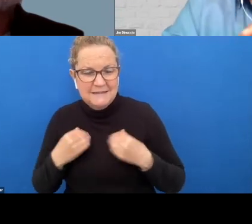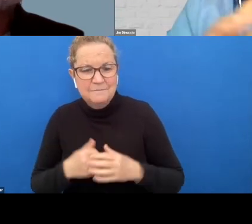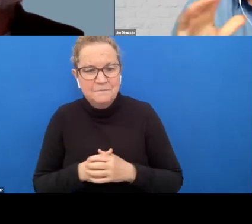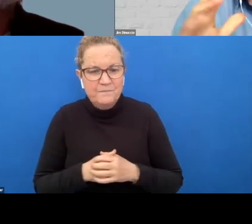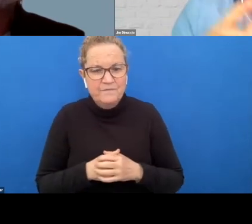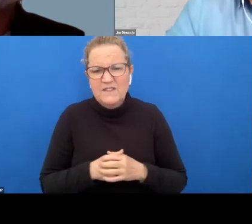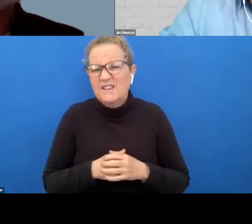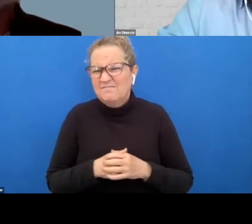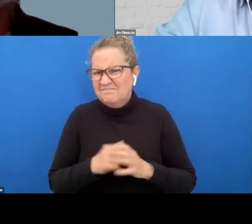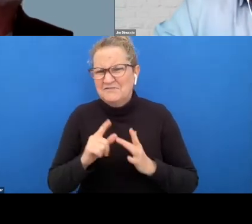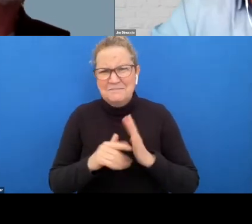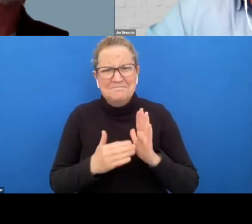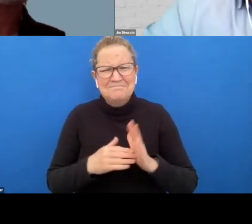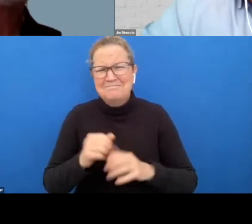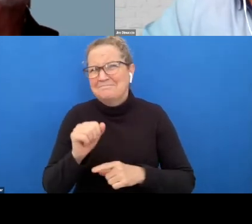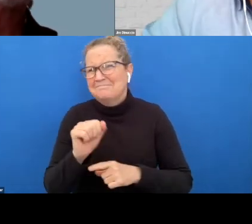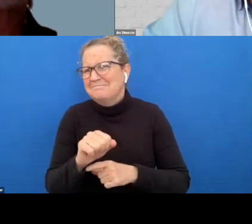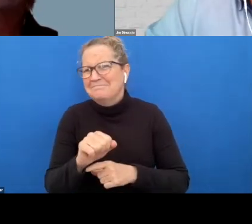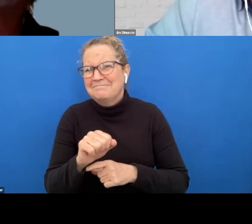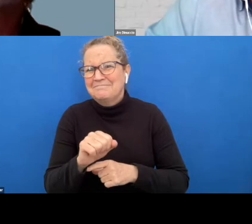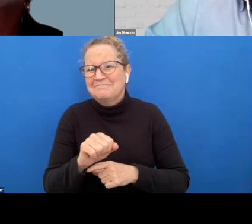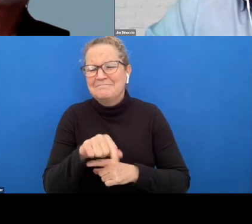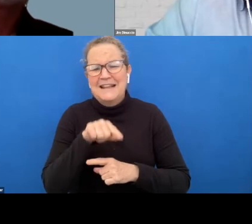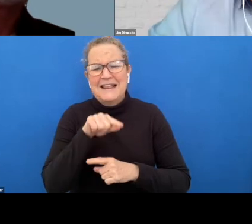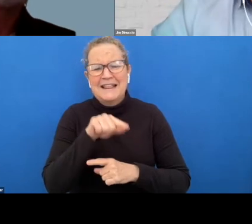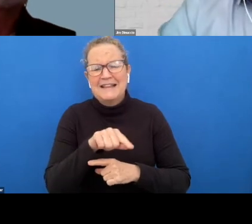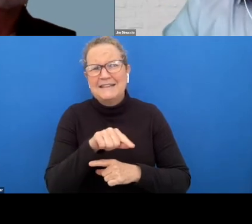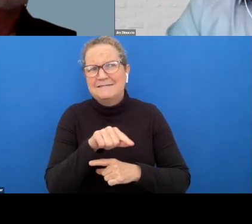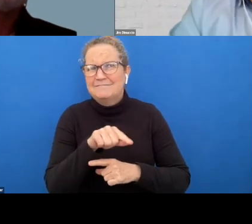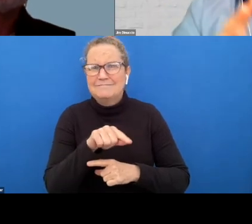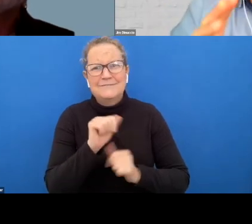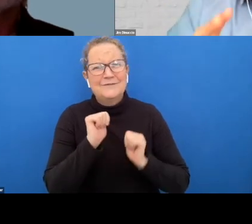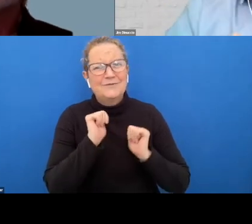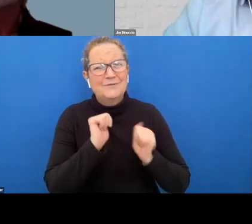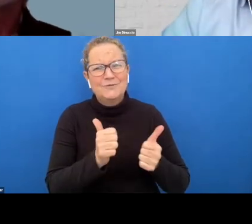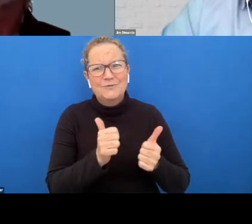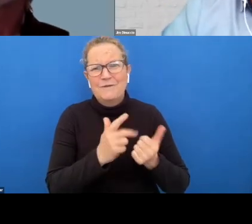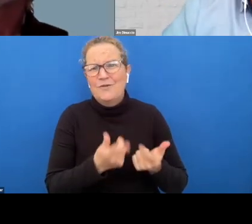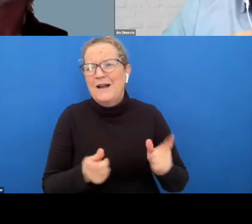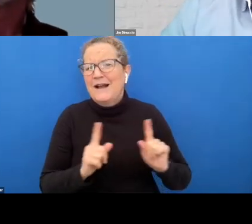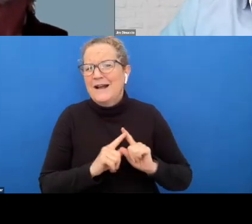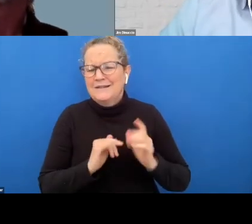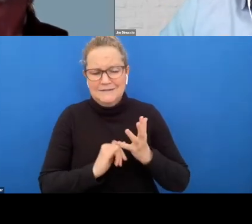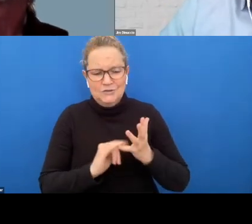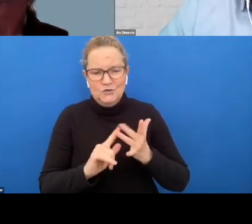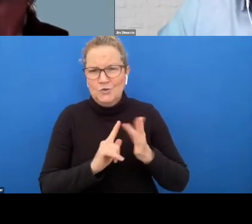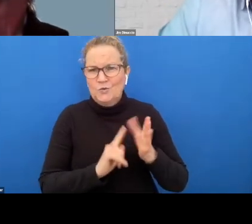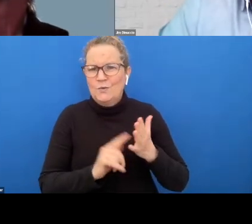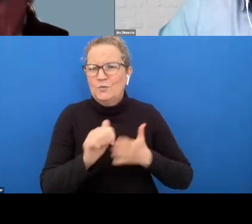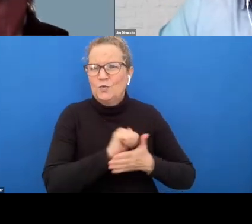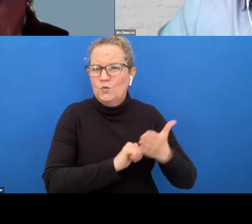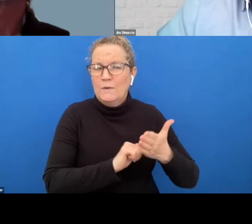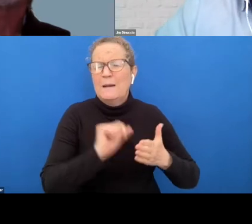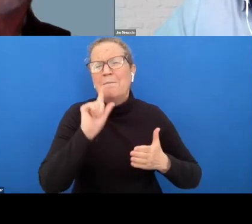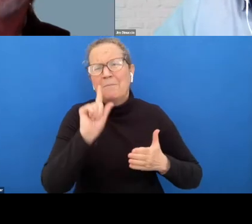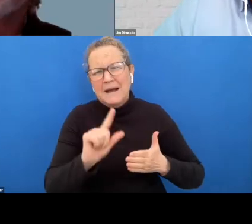the social procurement framework has worked exceptionally well for us um you know yeah having said that we've put a lot of work into it we've